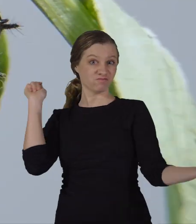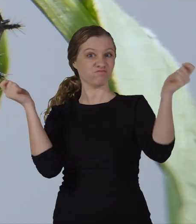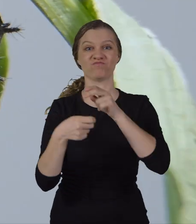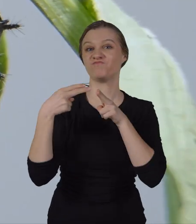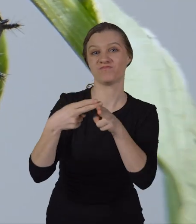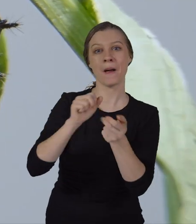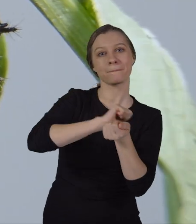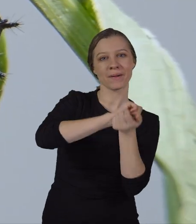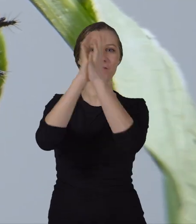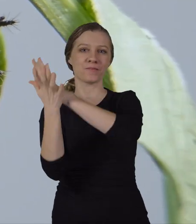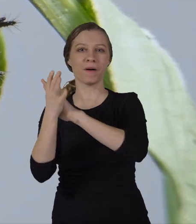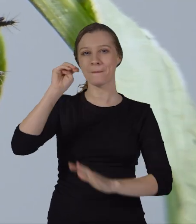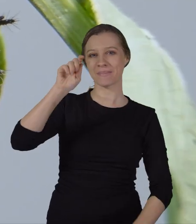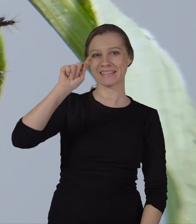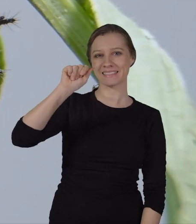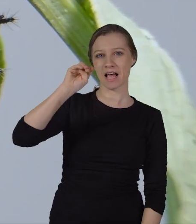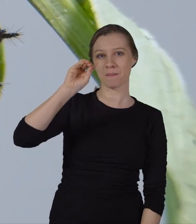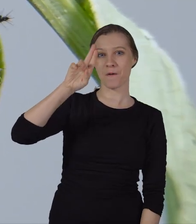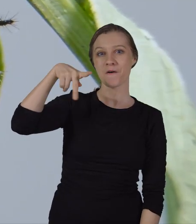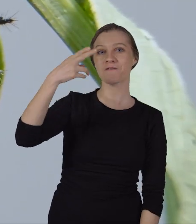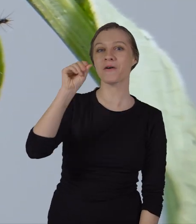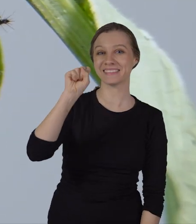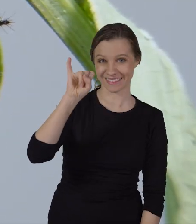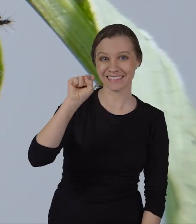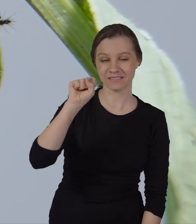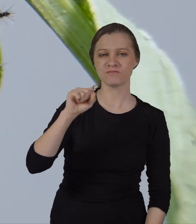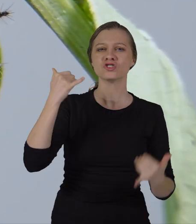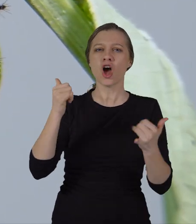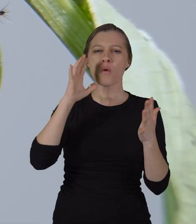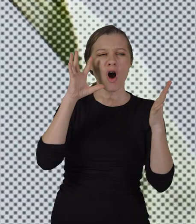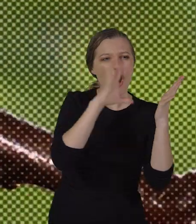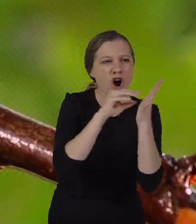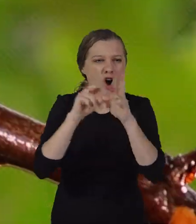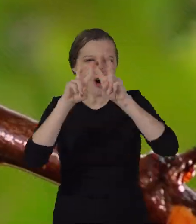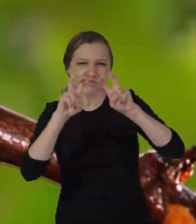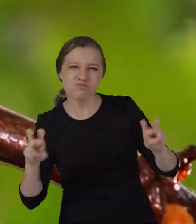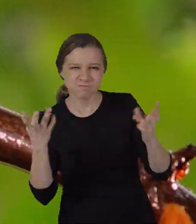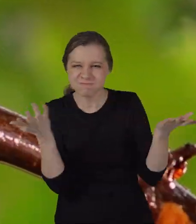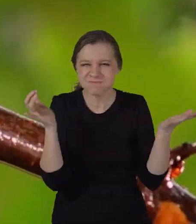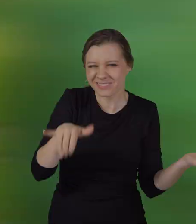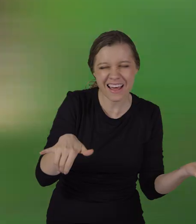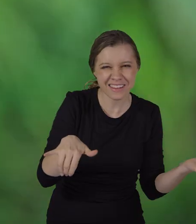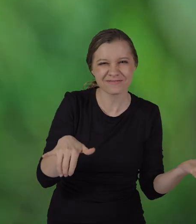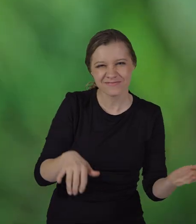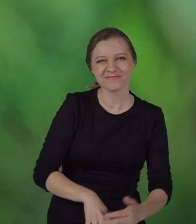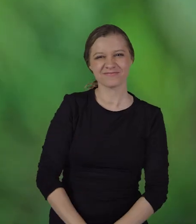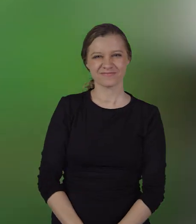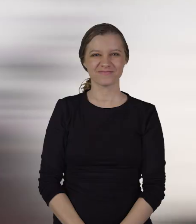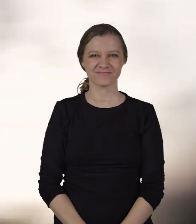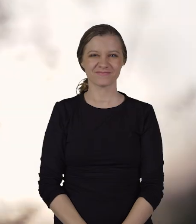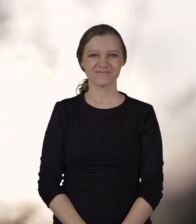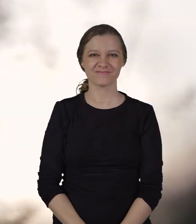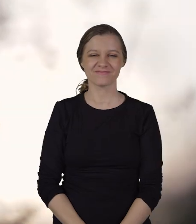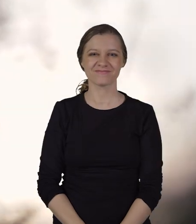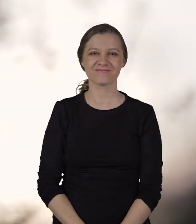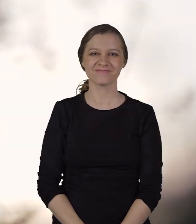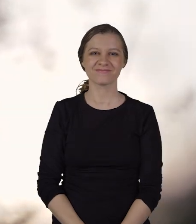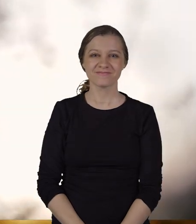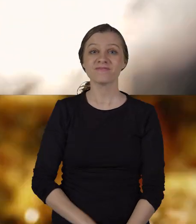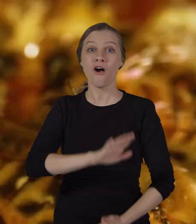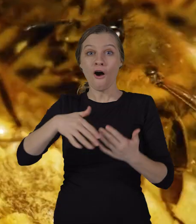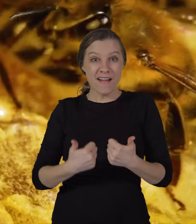this transformation is called metamorphosis today we are going to learn more about it